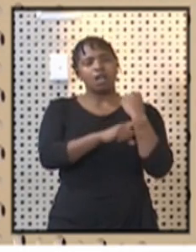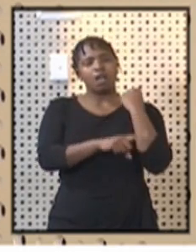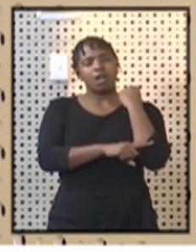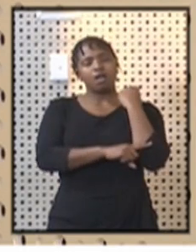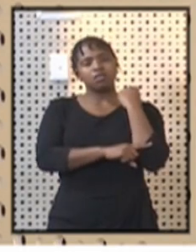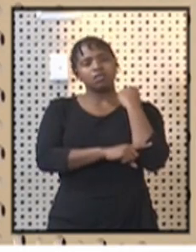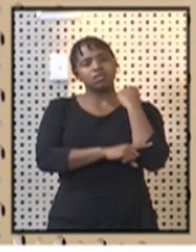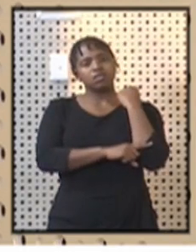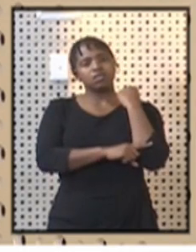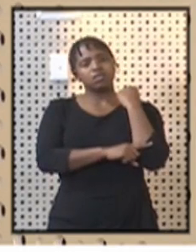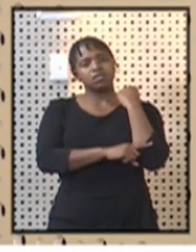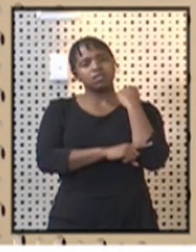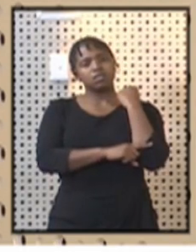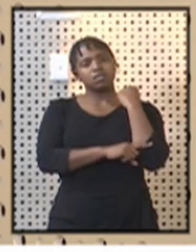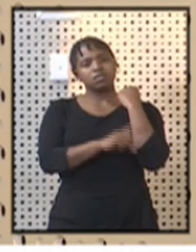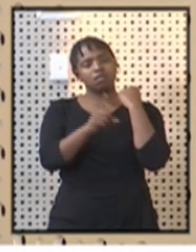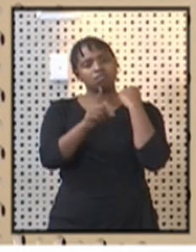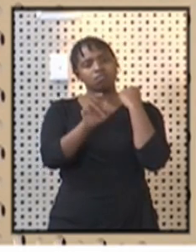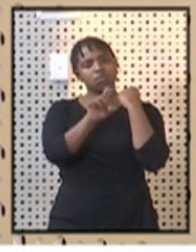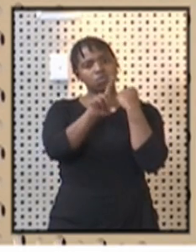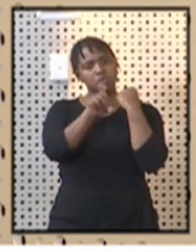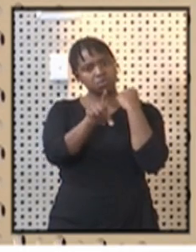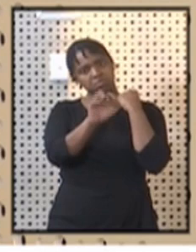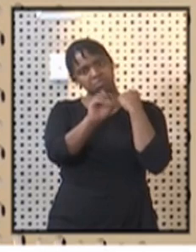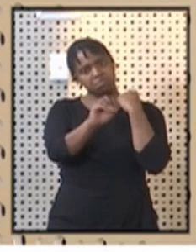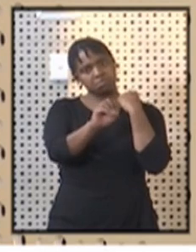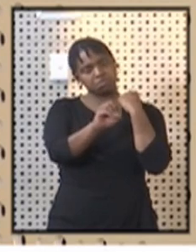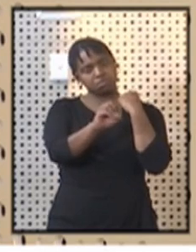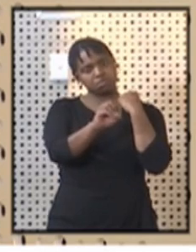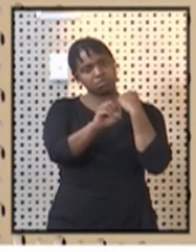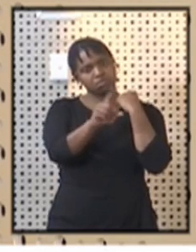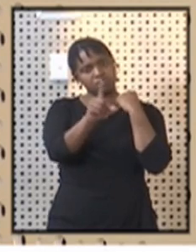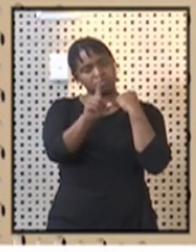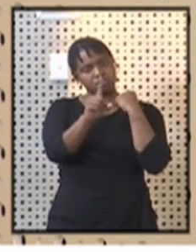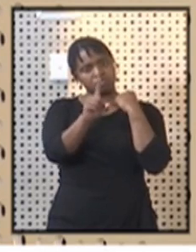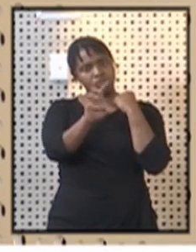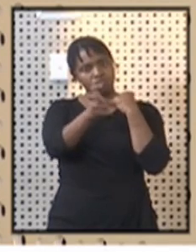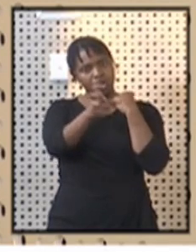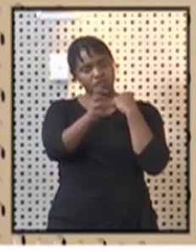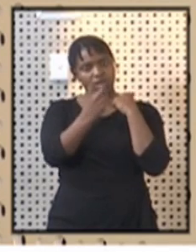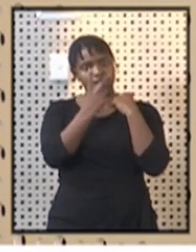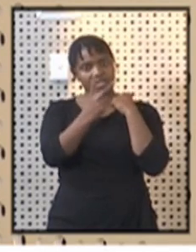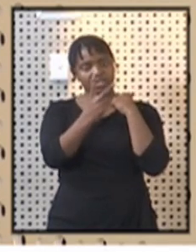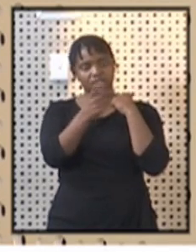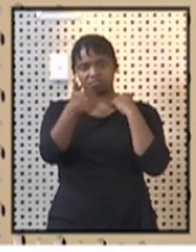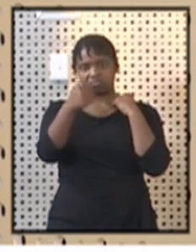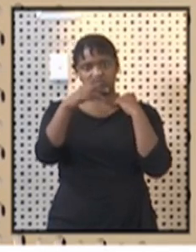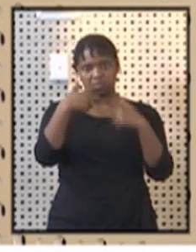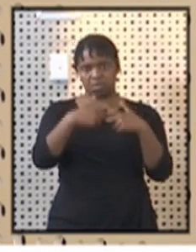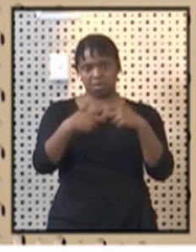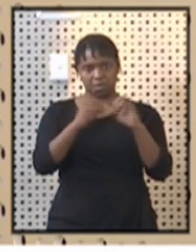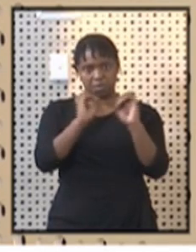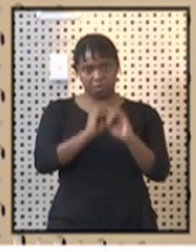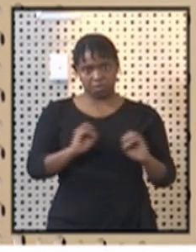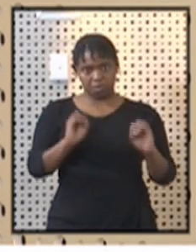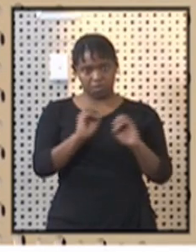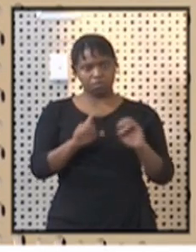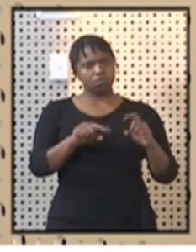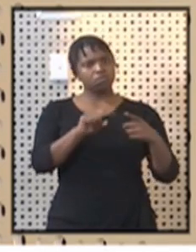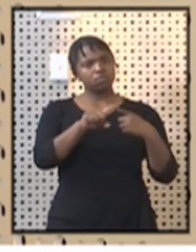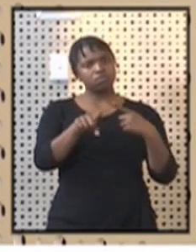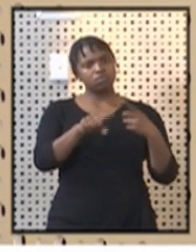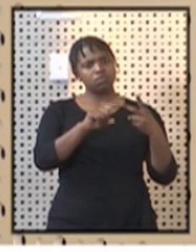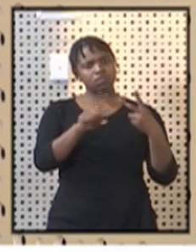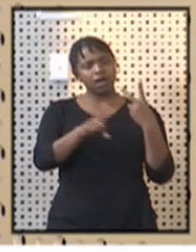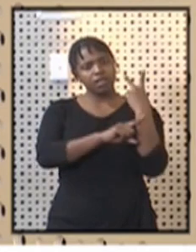round of questions from radio? I can see we are fine. don't have any questions. Do we have any,